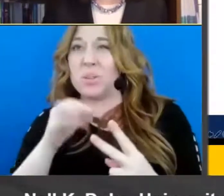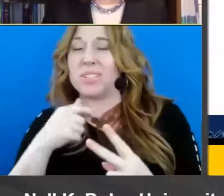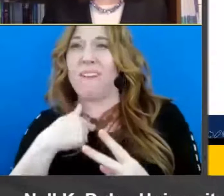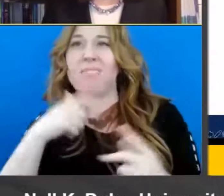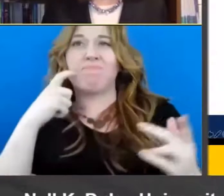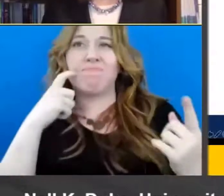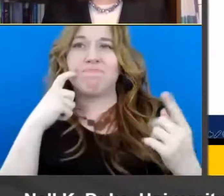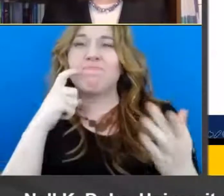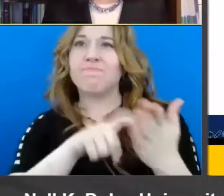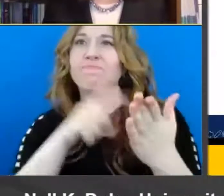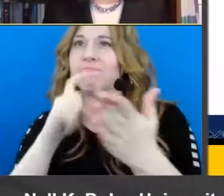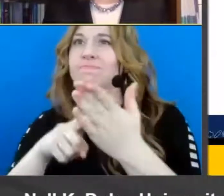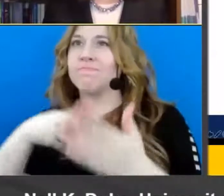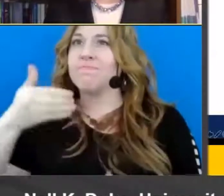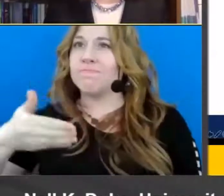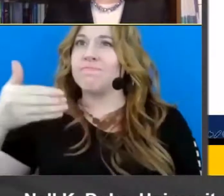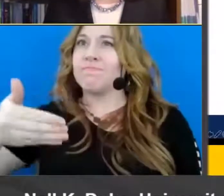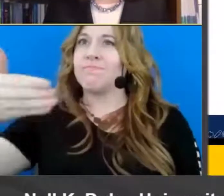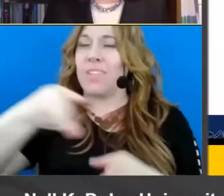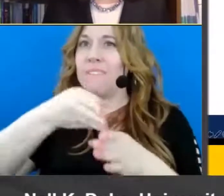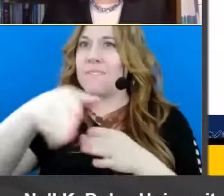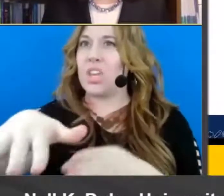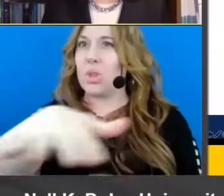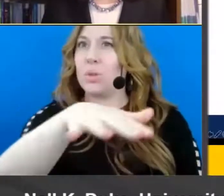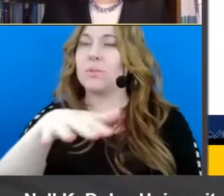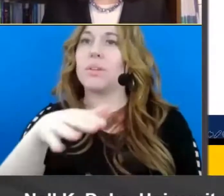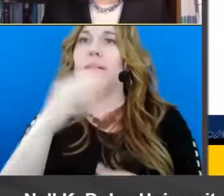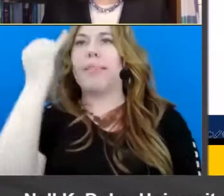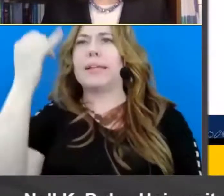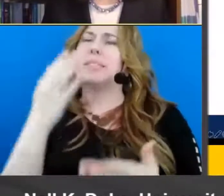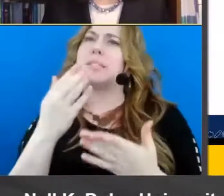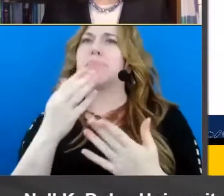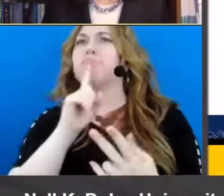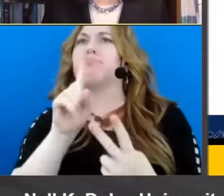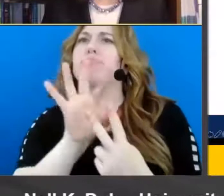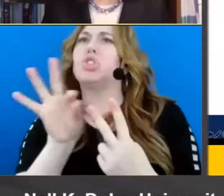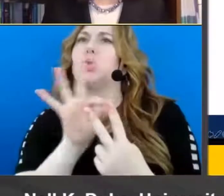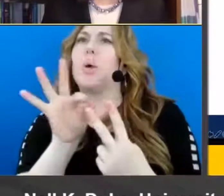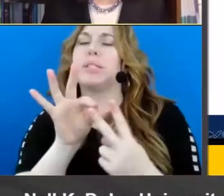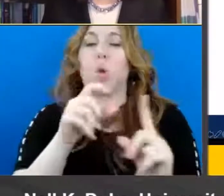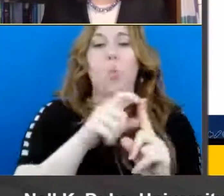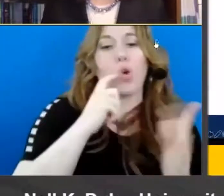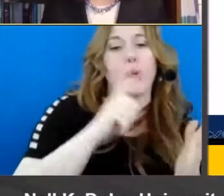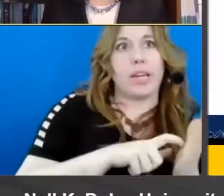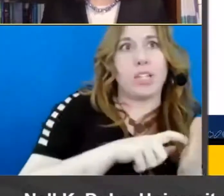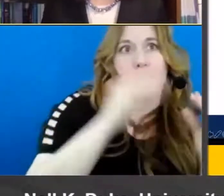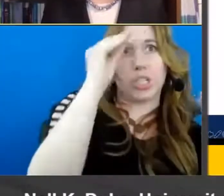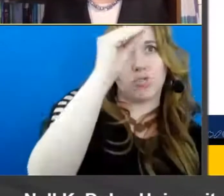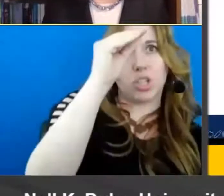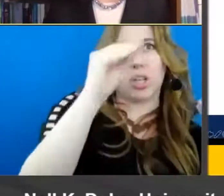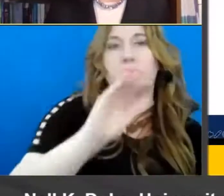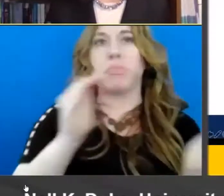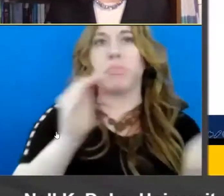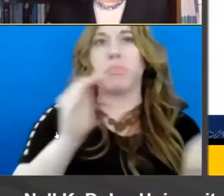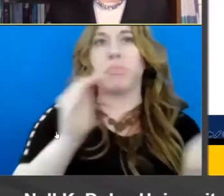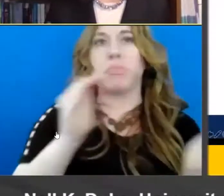periodically is the idea that there's some kind of choice between word recognition instruction and comprehension like you